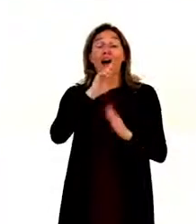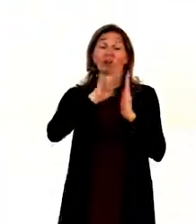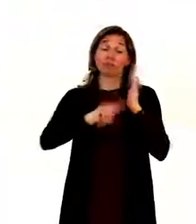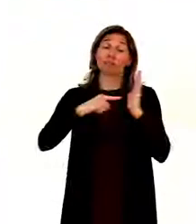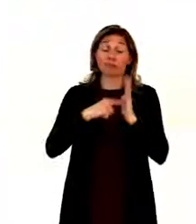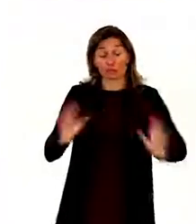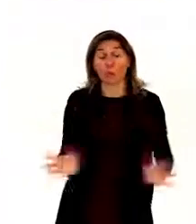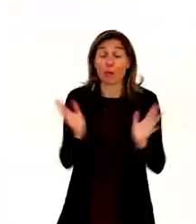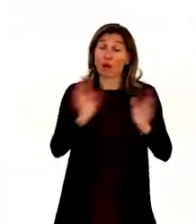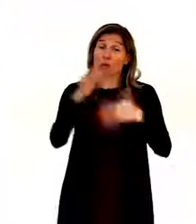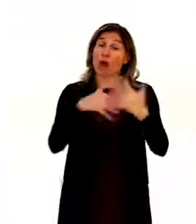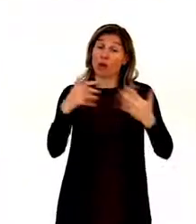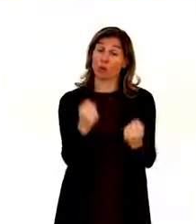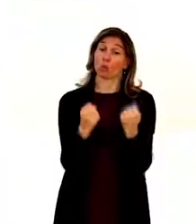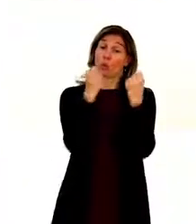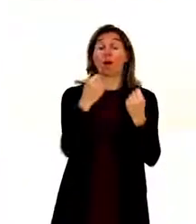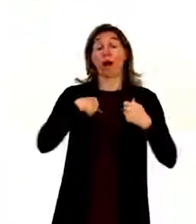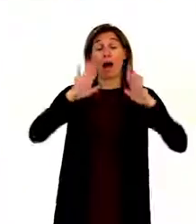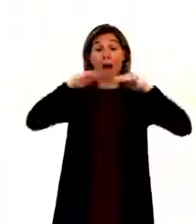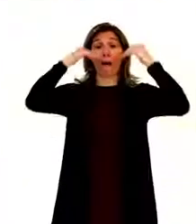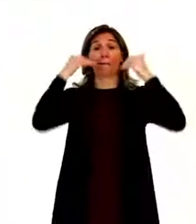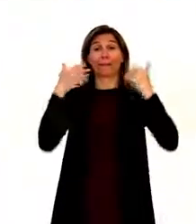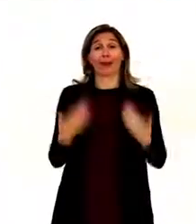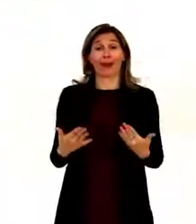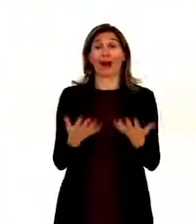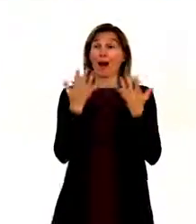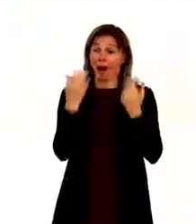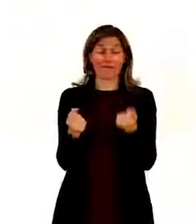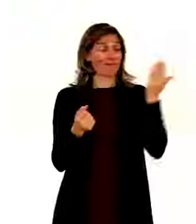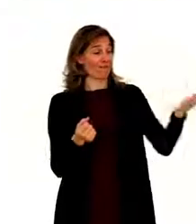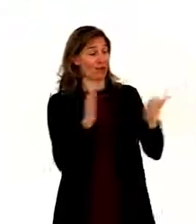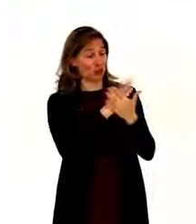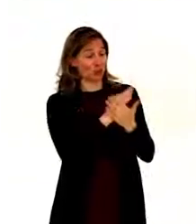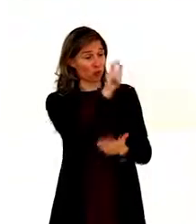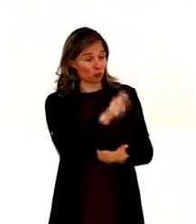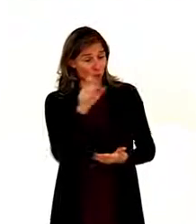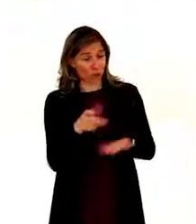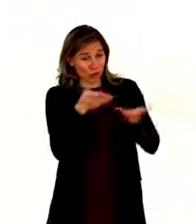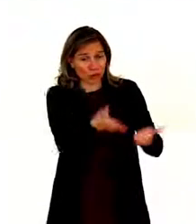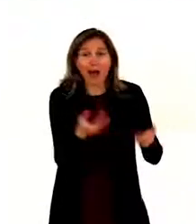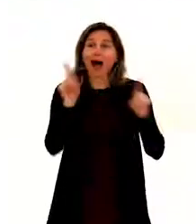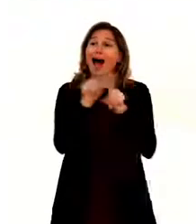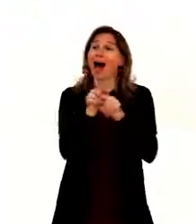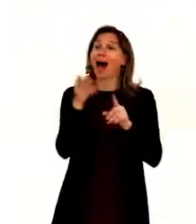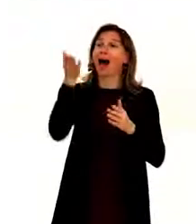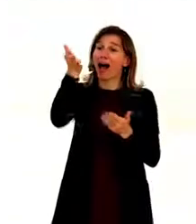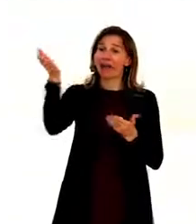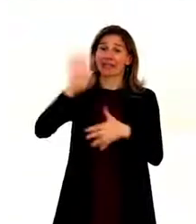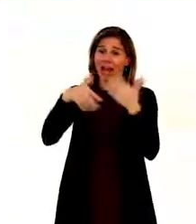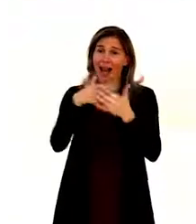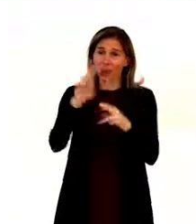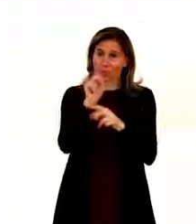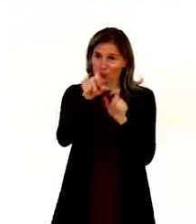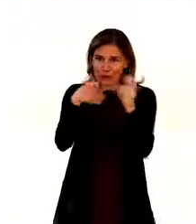And I'm very happy to see that we do have some interpreters and also the users of sign language with us